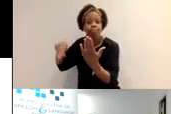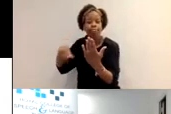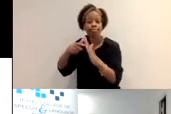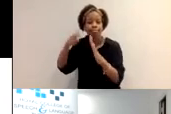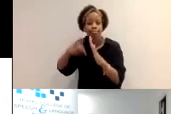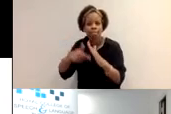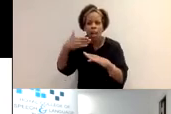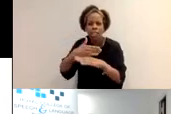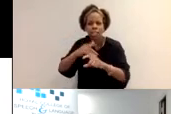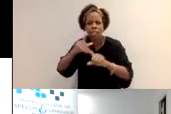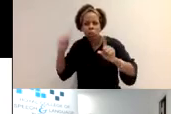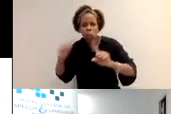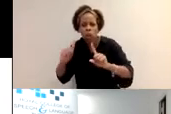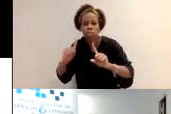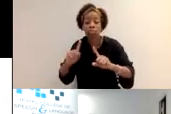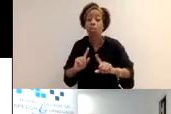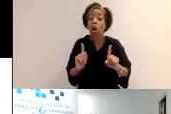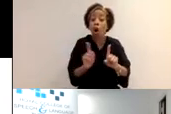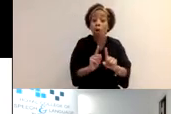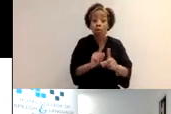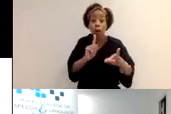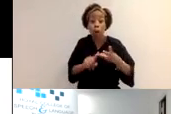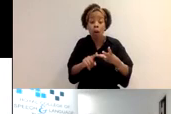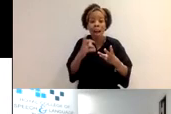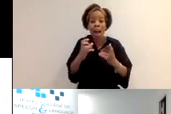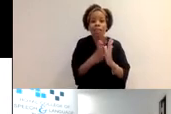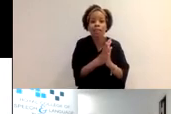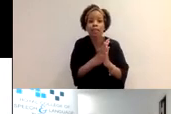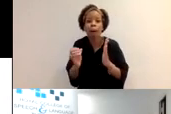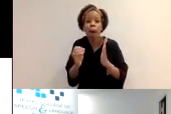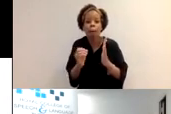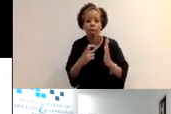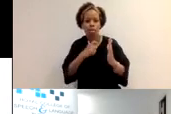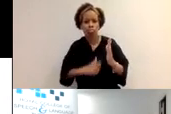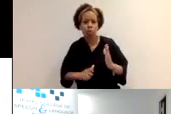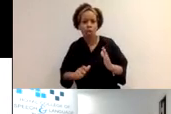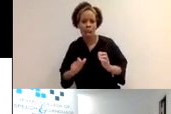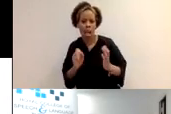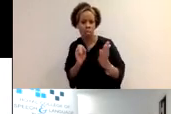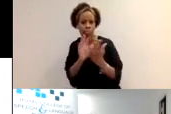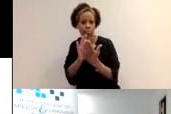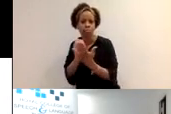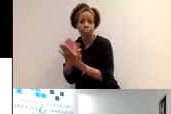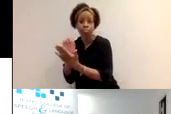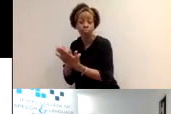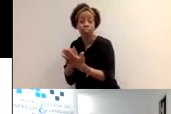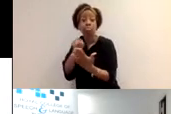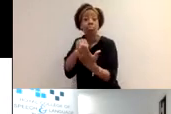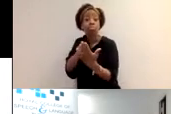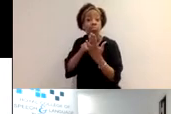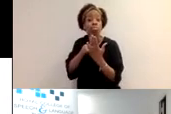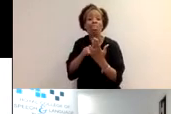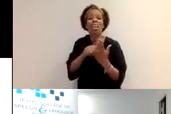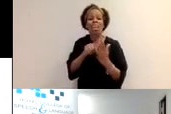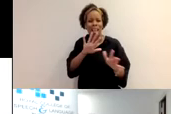have sample profiles, although, although the format of those is different to the online system. Now the content may still be able to give you an idea of what's expected